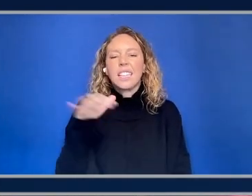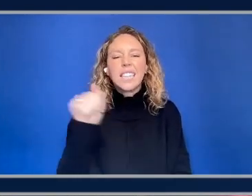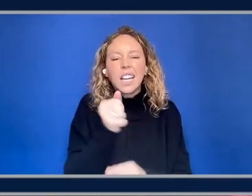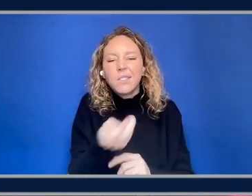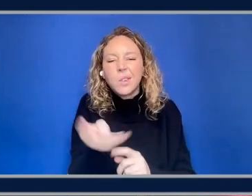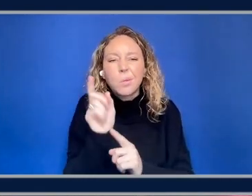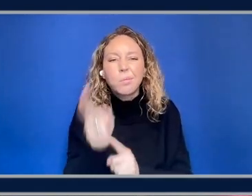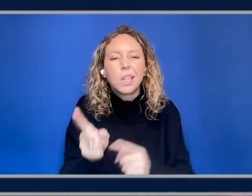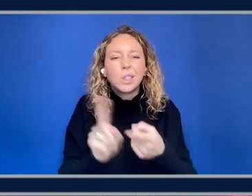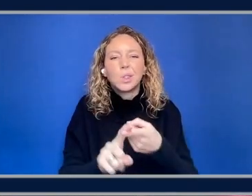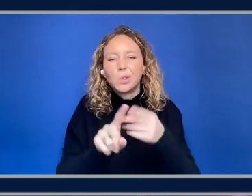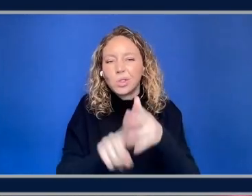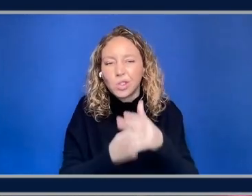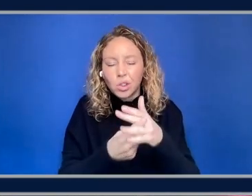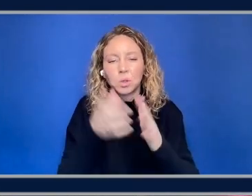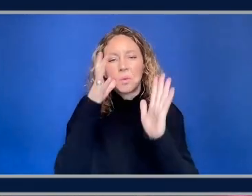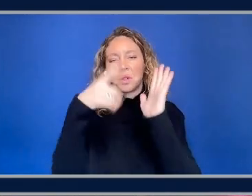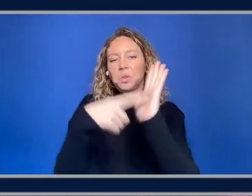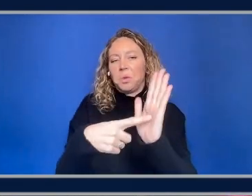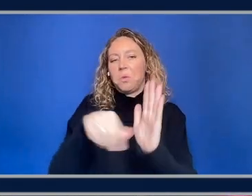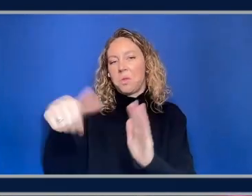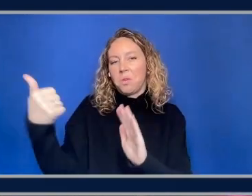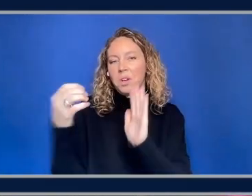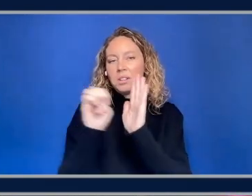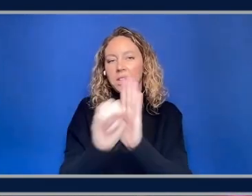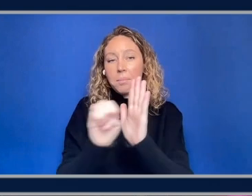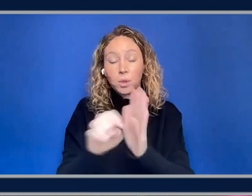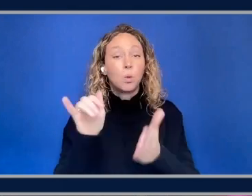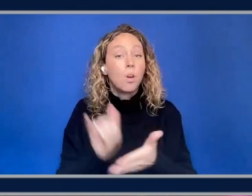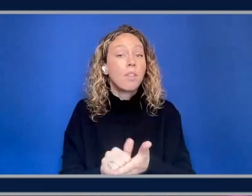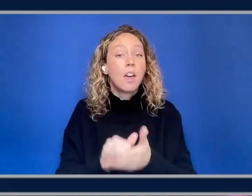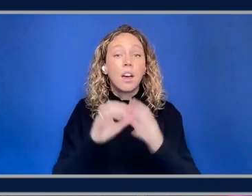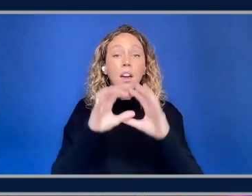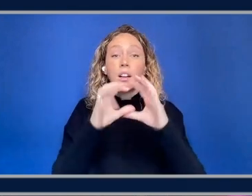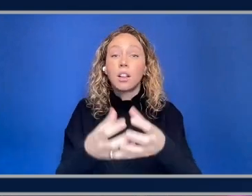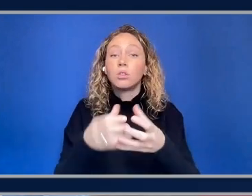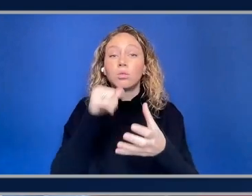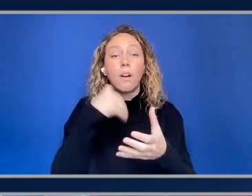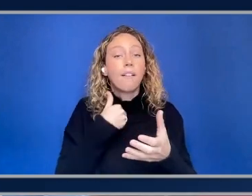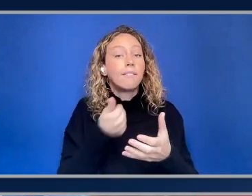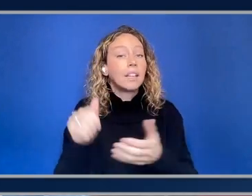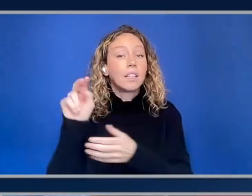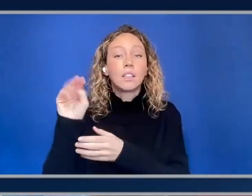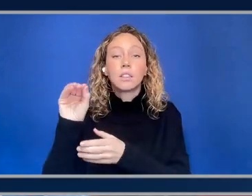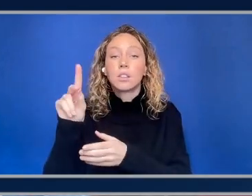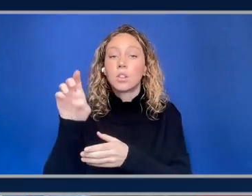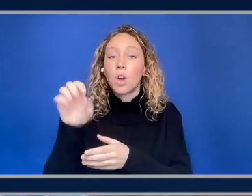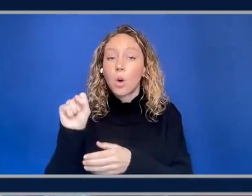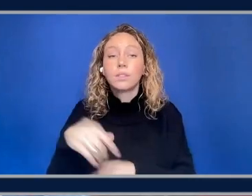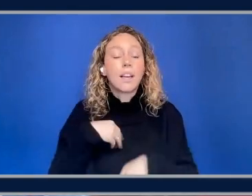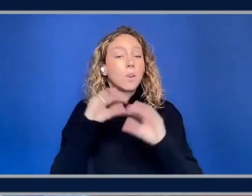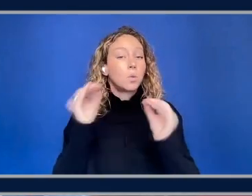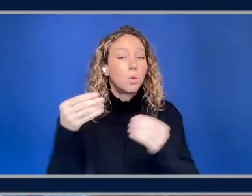that. So in my cluster, I don't have any nodes. I've got no pods.